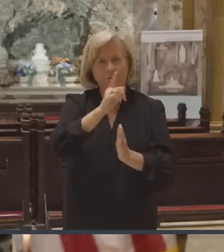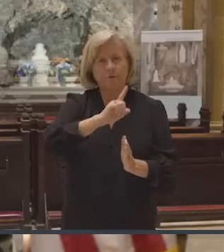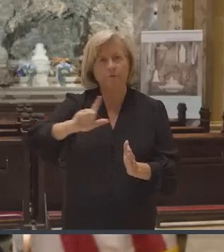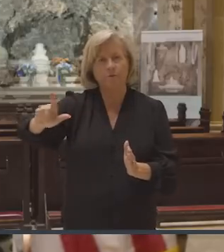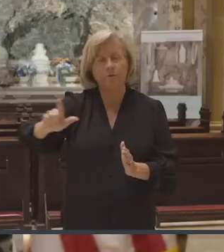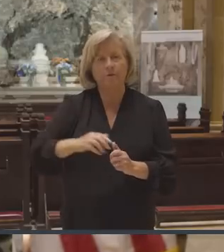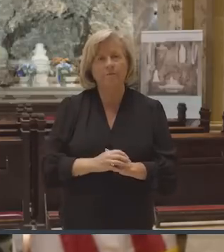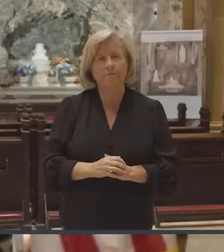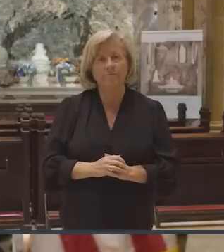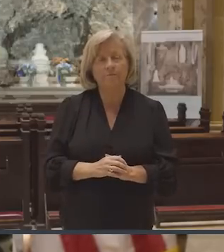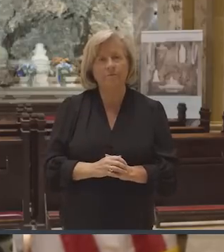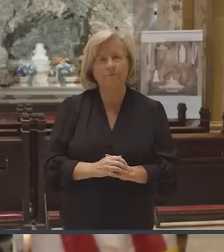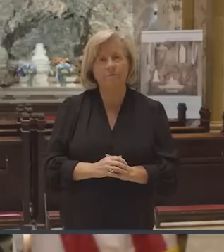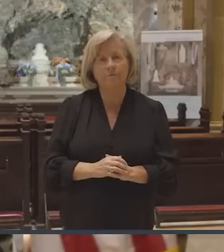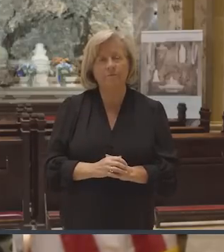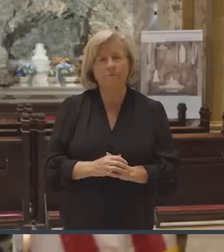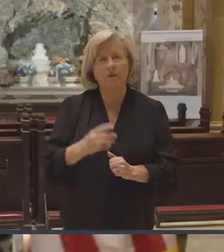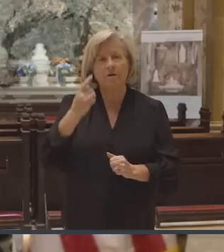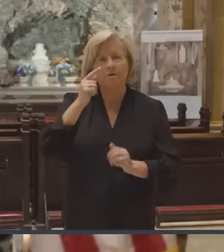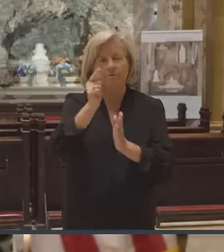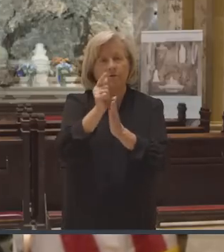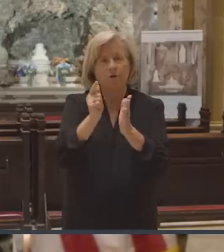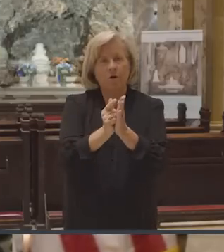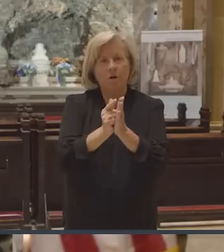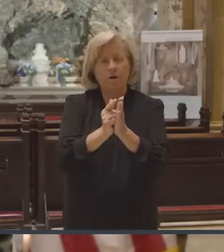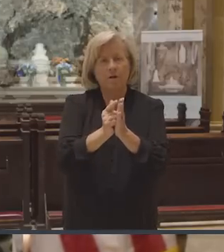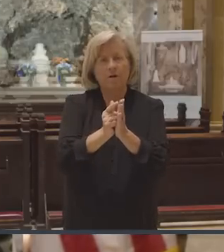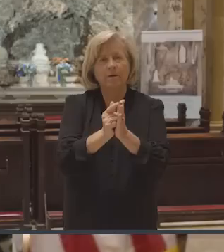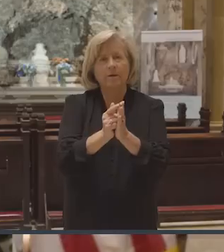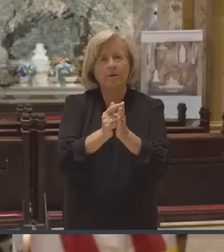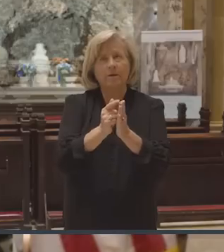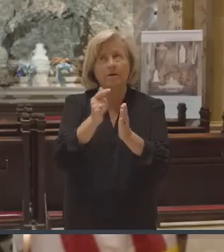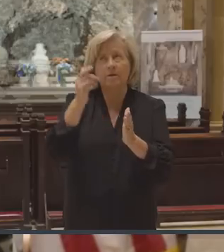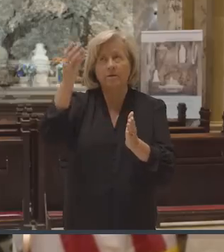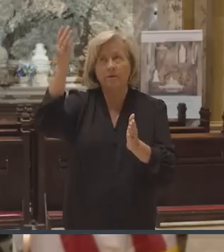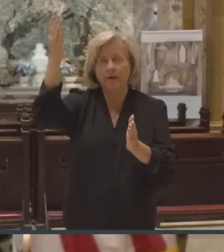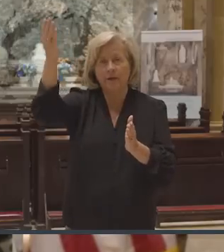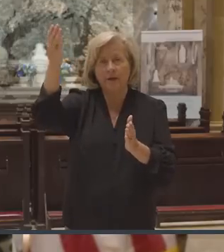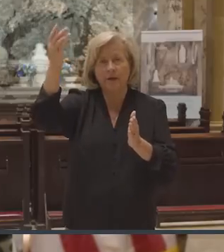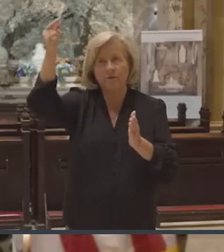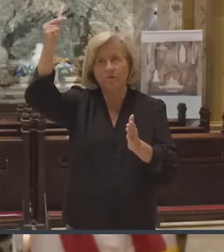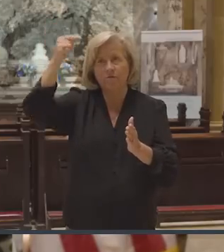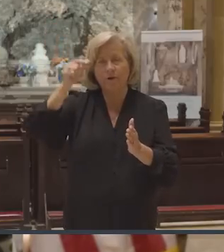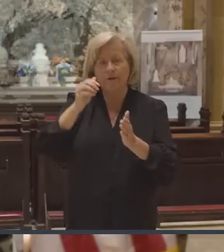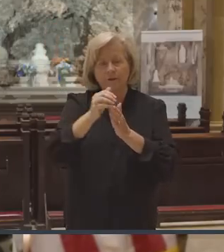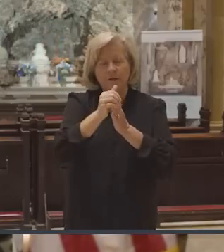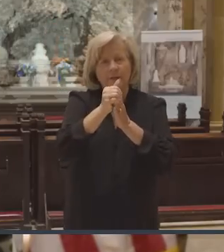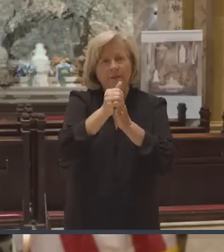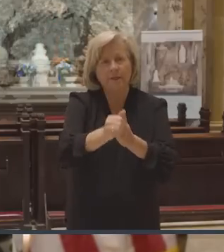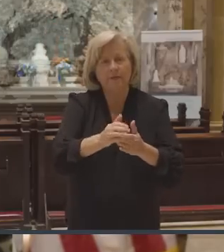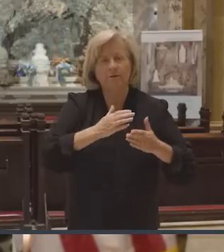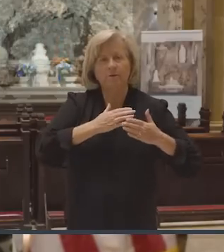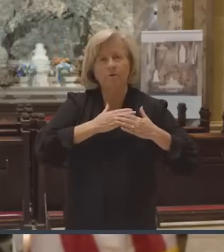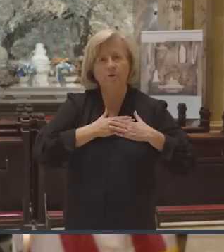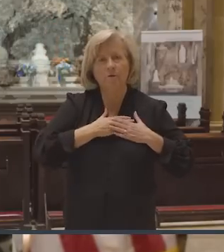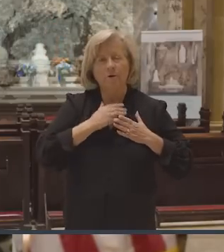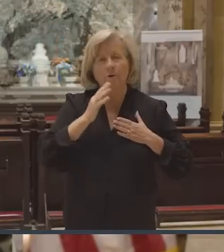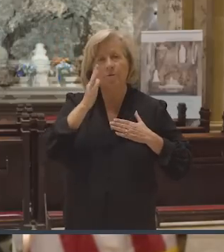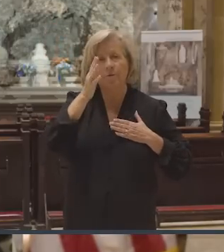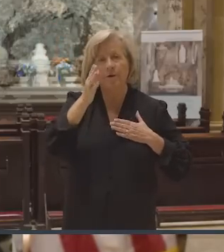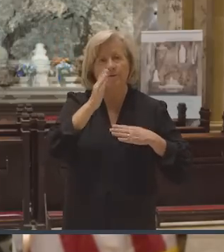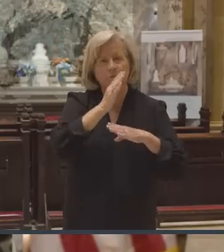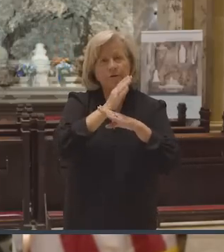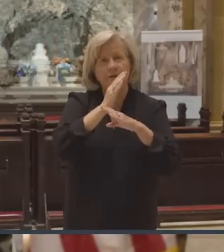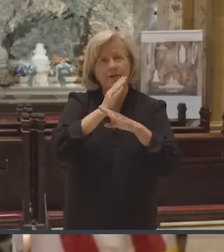our prayer. For lawmakers, may God's grace direct their hearts in proposing laws that protect the